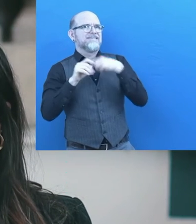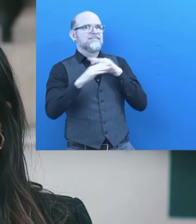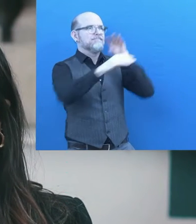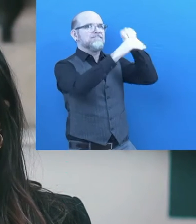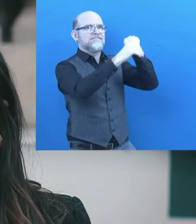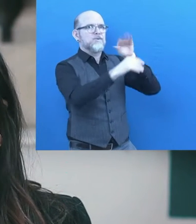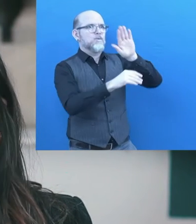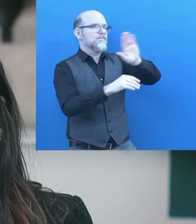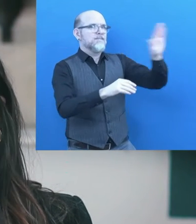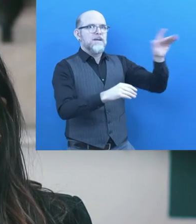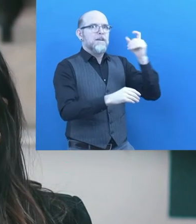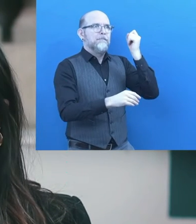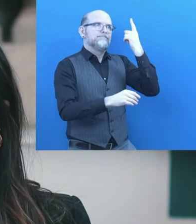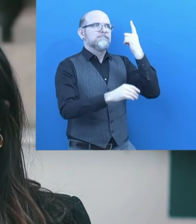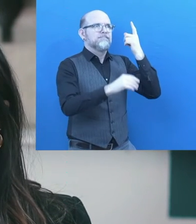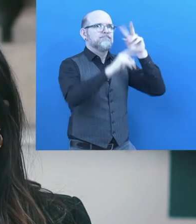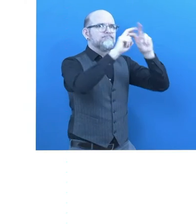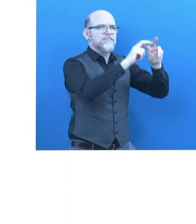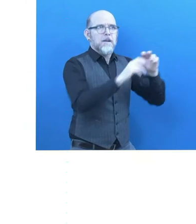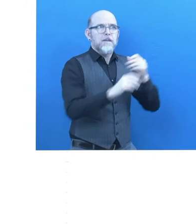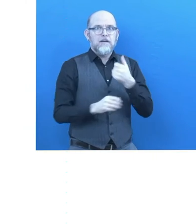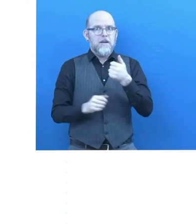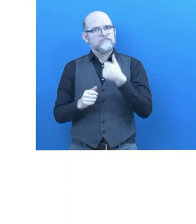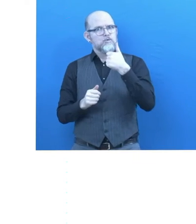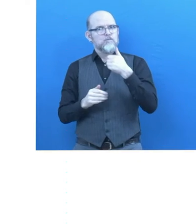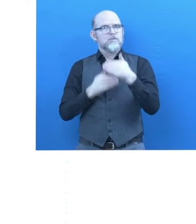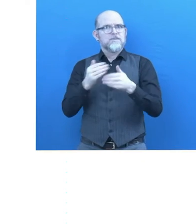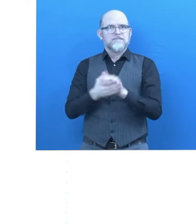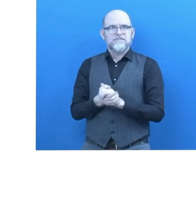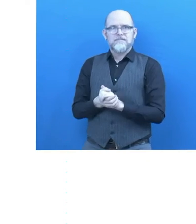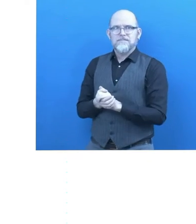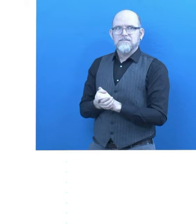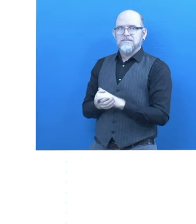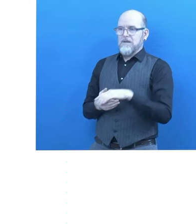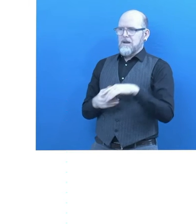in the most efficient and productive way. How does Helm work?